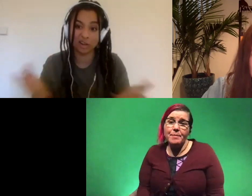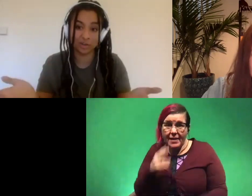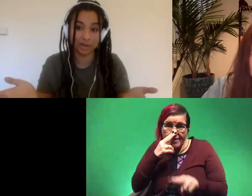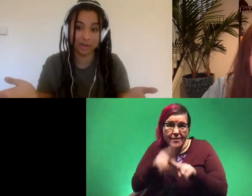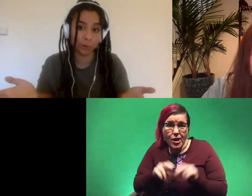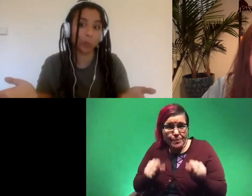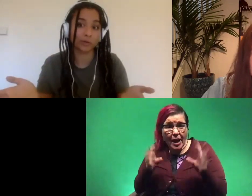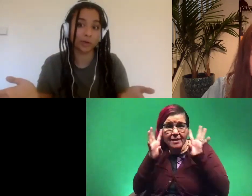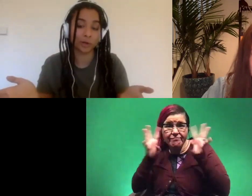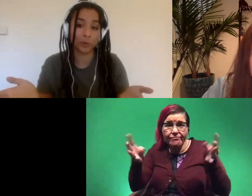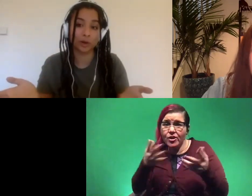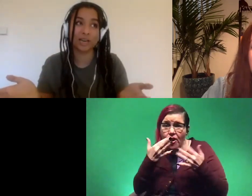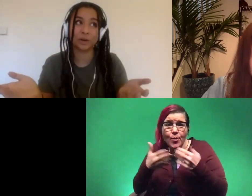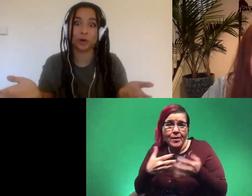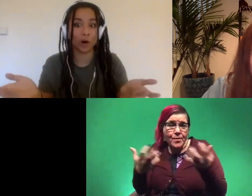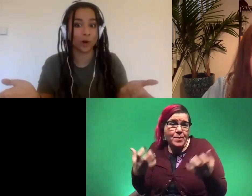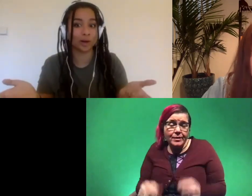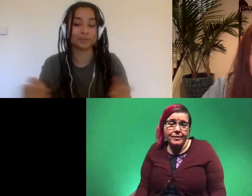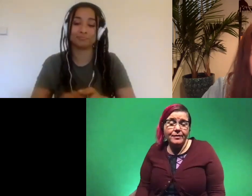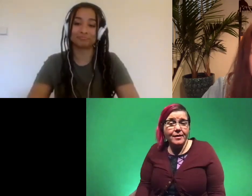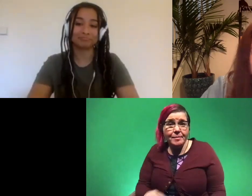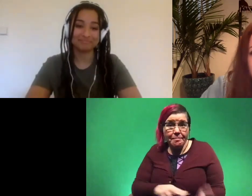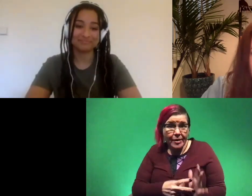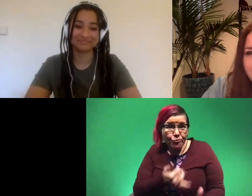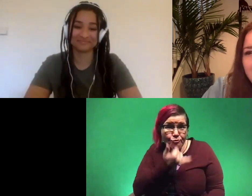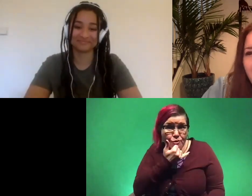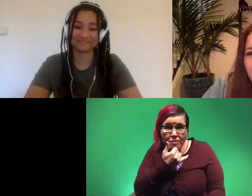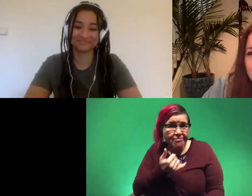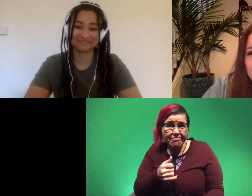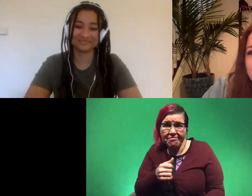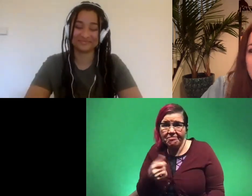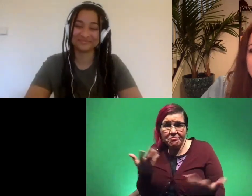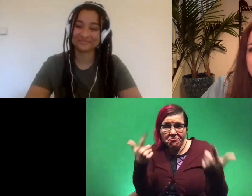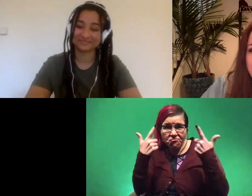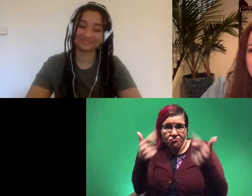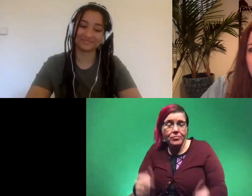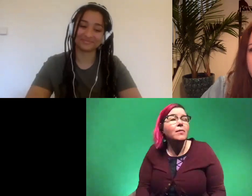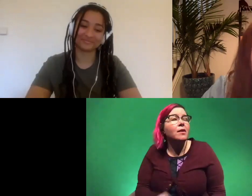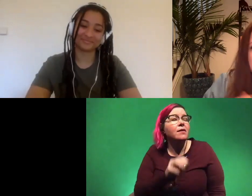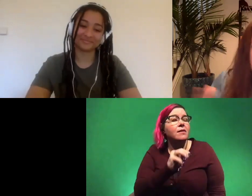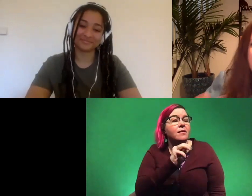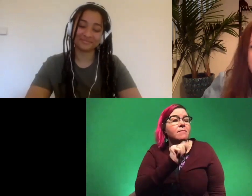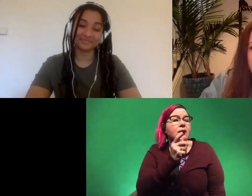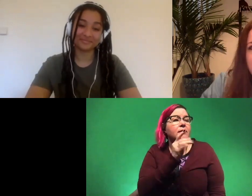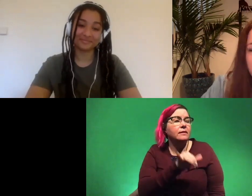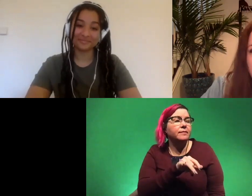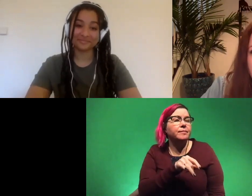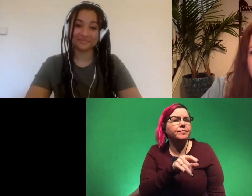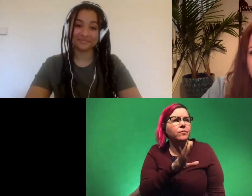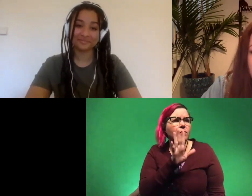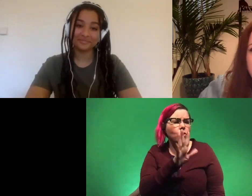you can color your dinosaurs whatever color you want and you're not wrong i love that um mckenzie would like to know like what's a day-to-day